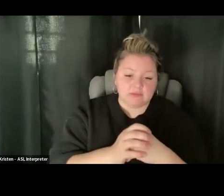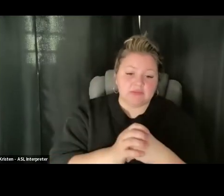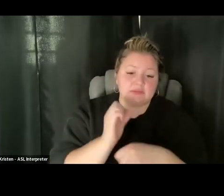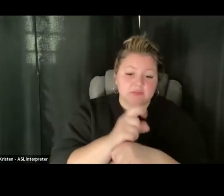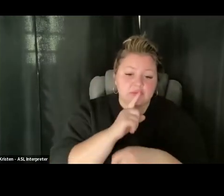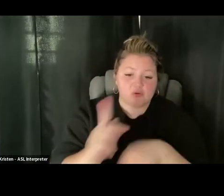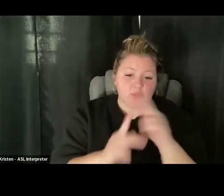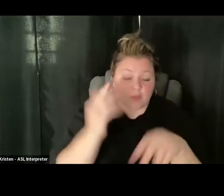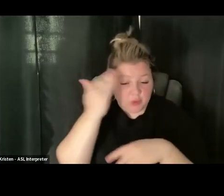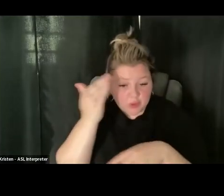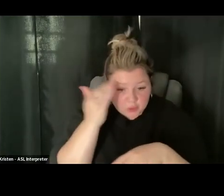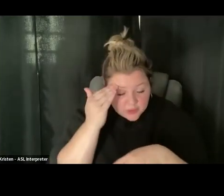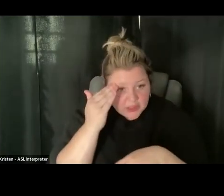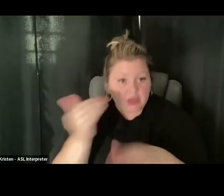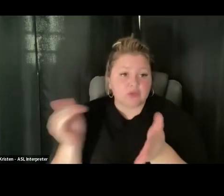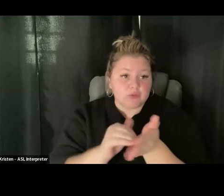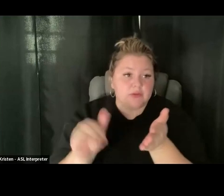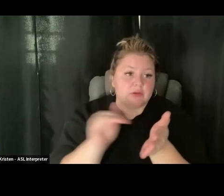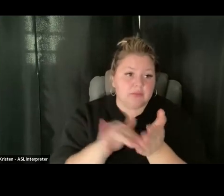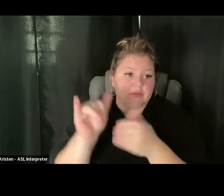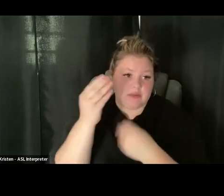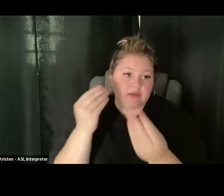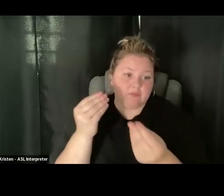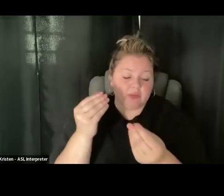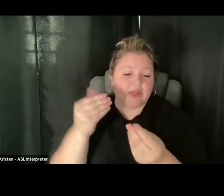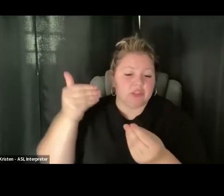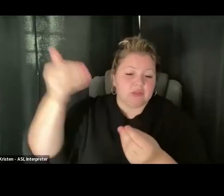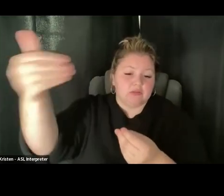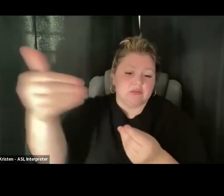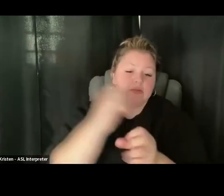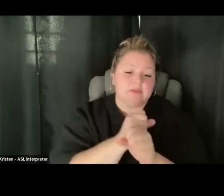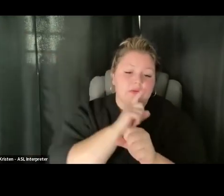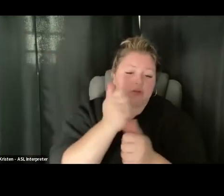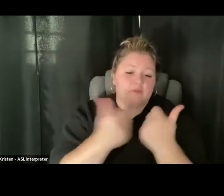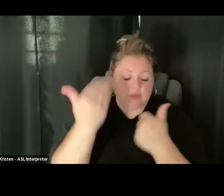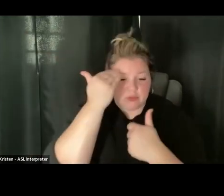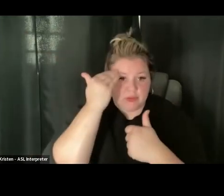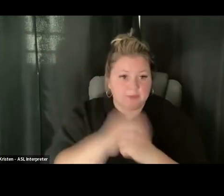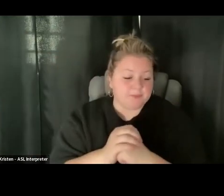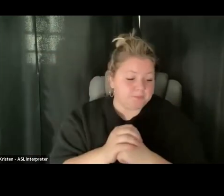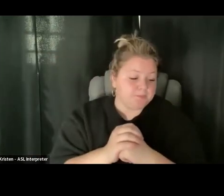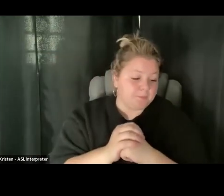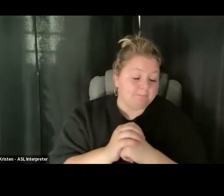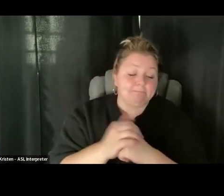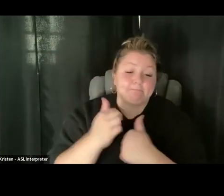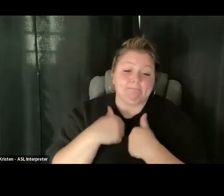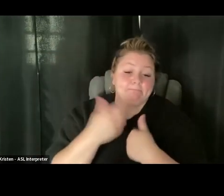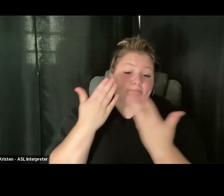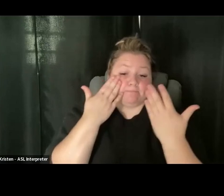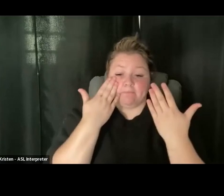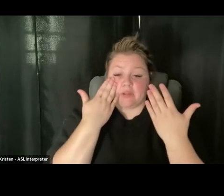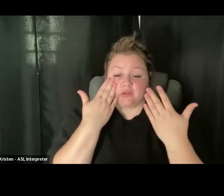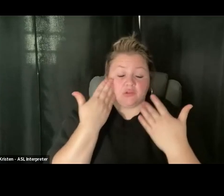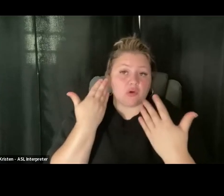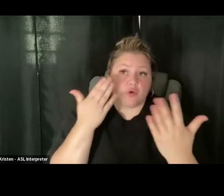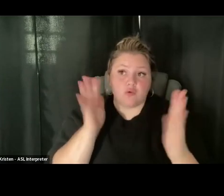reiterate that and will continue in the coming days to make sure that message gets out there. I don't know off the